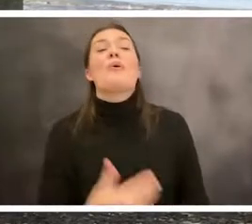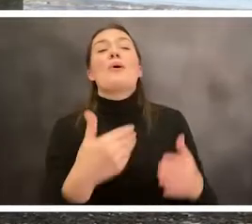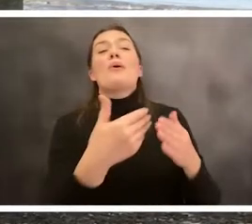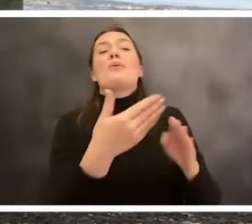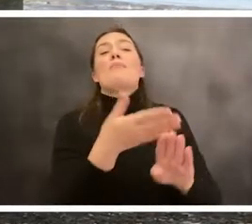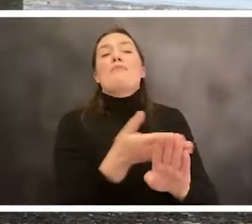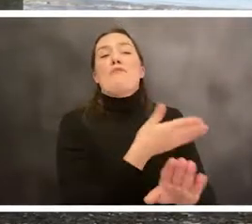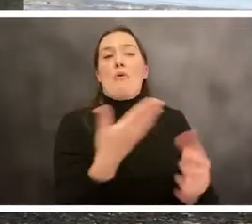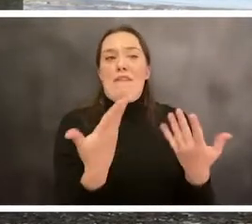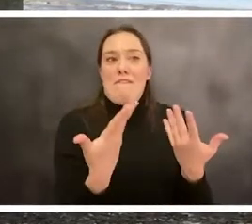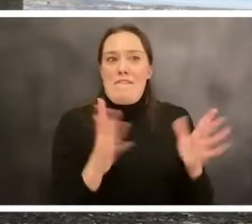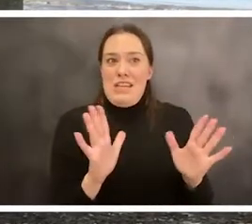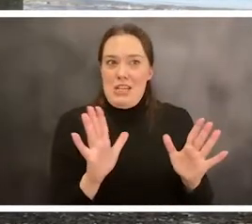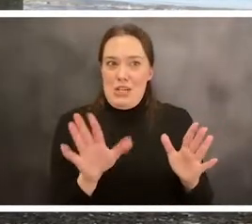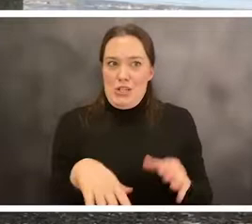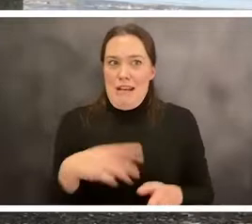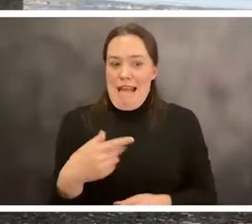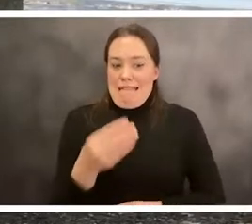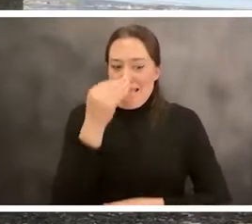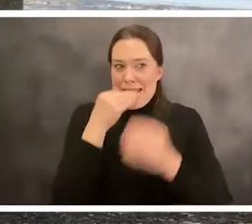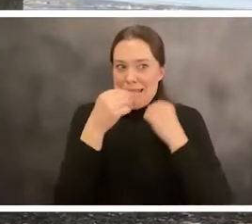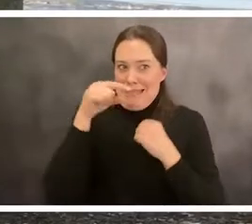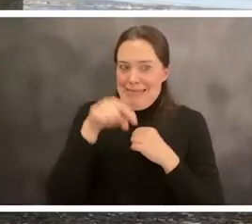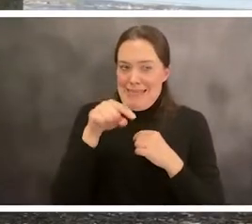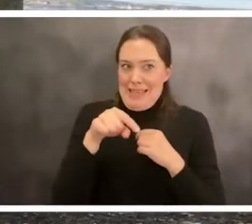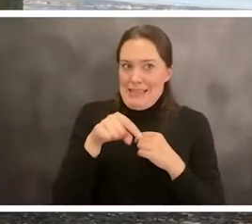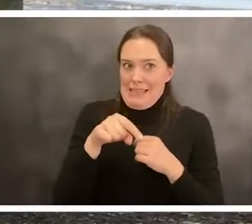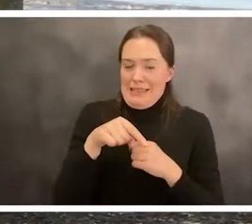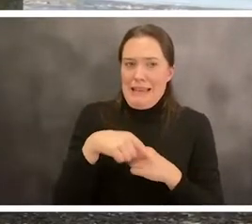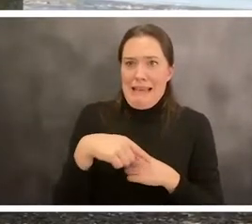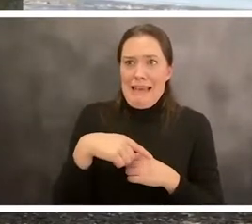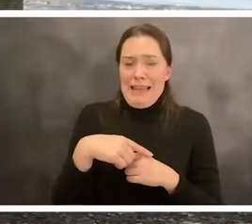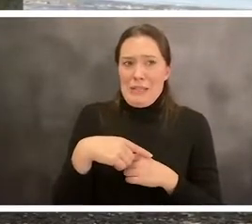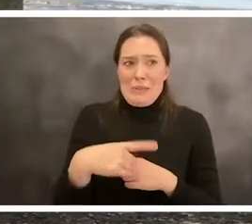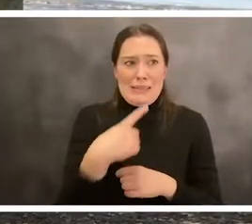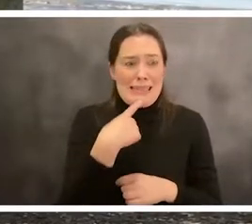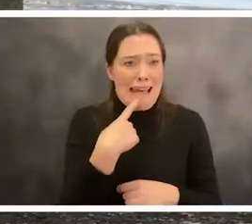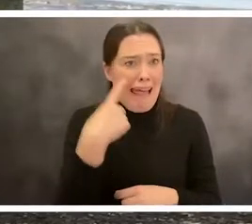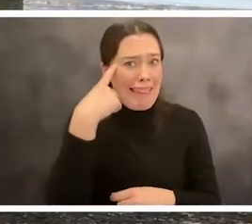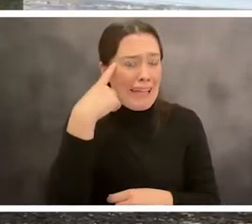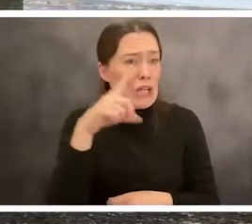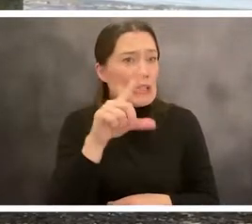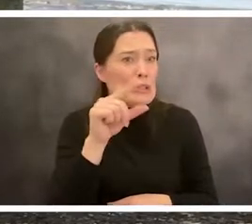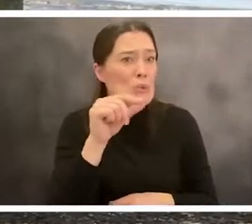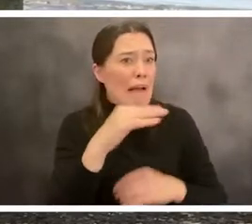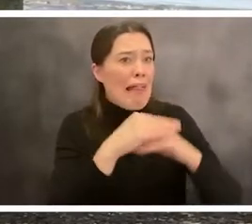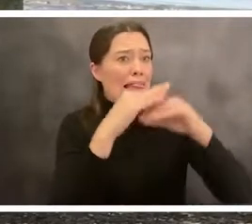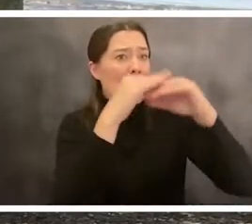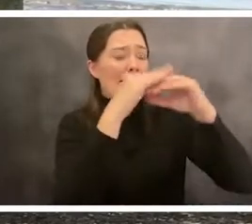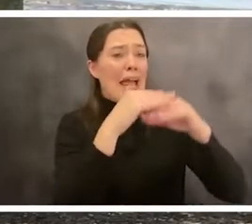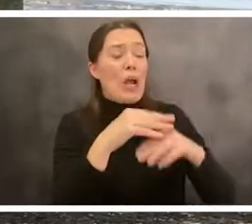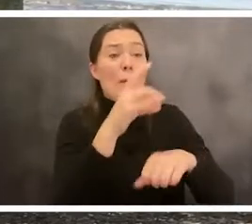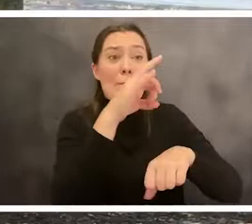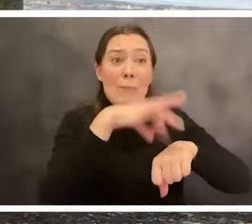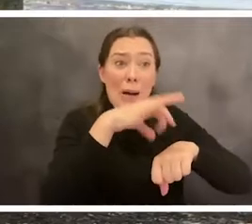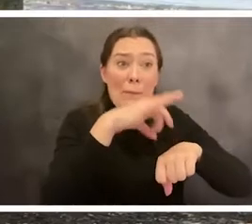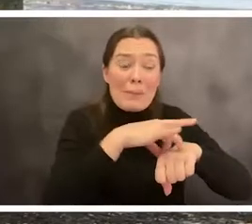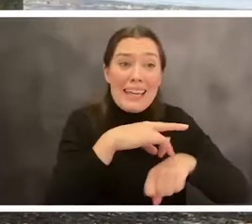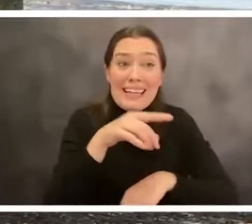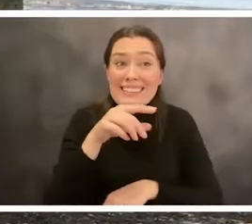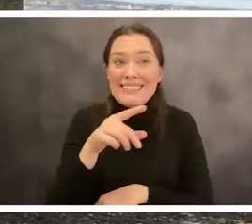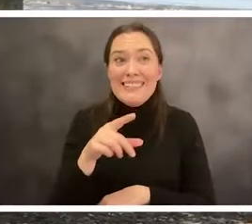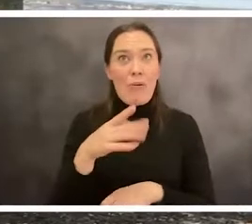I let you go and try this delicious treat from, which I hear is a, a 20 layer, uh, pumpkin treat from jam and grapes.